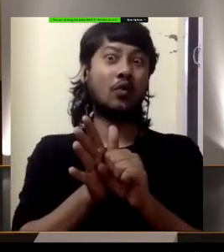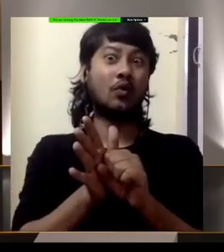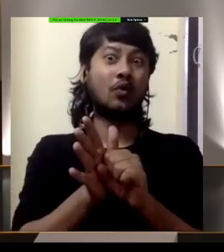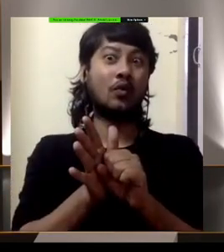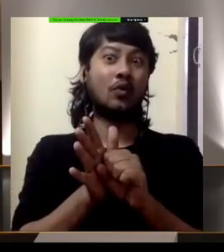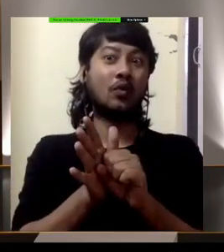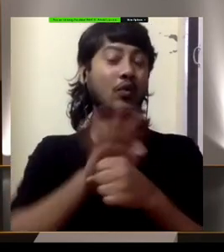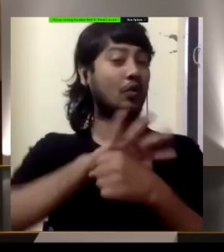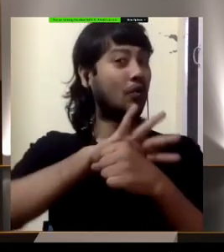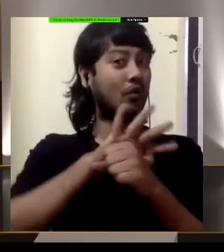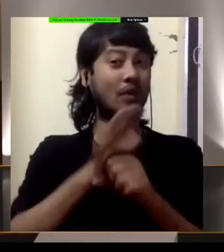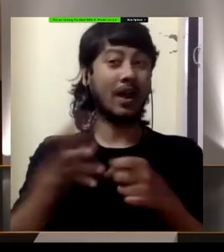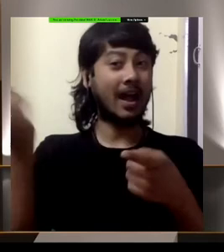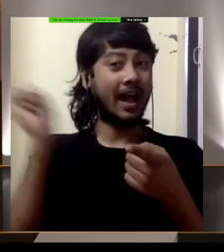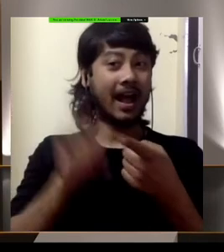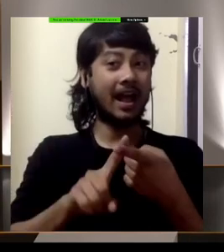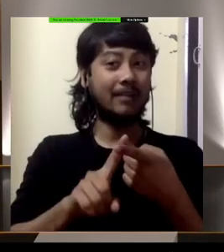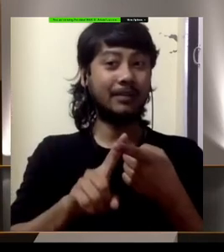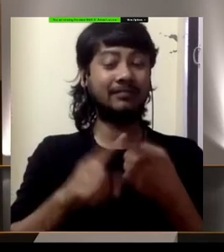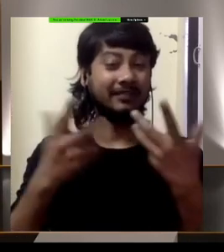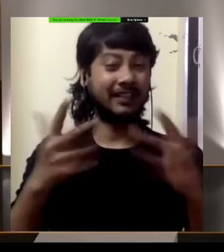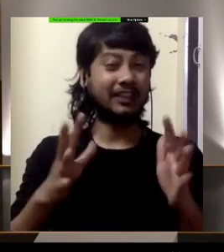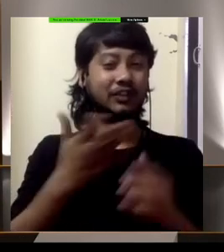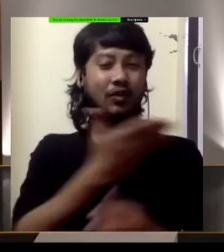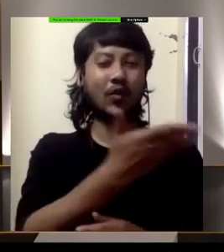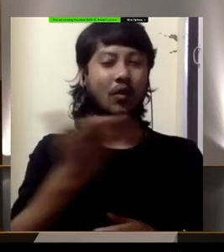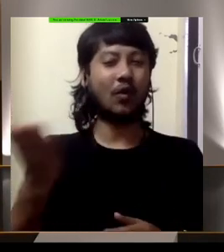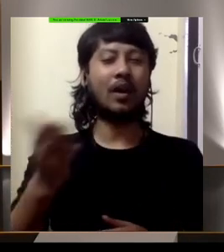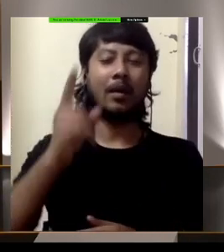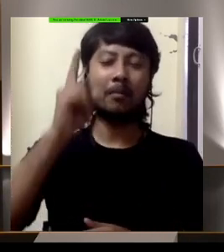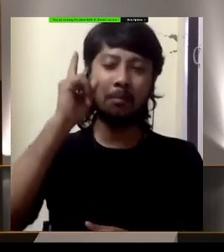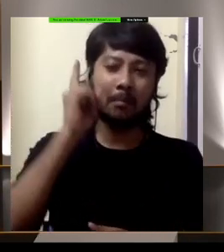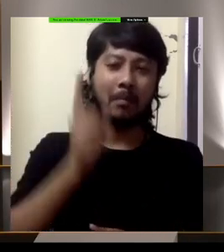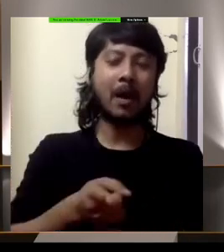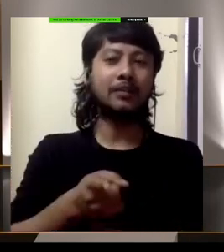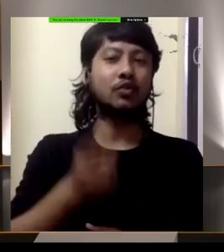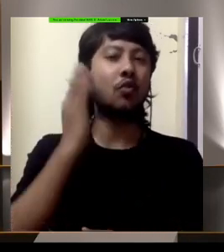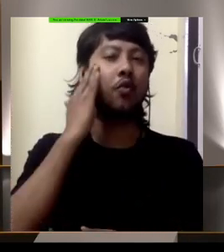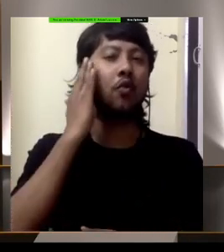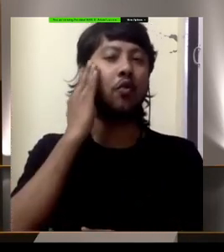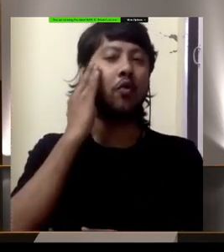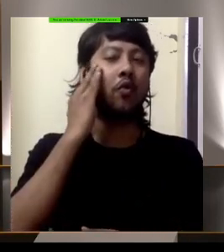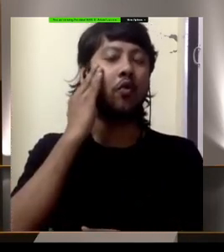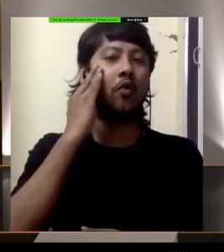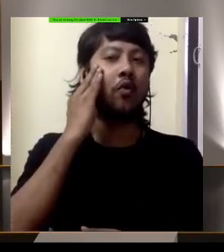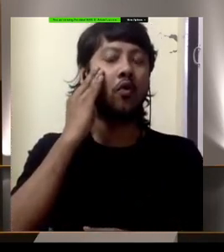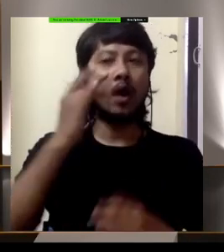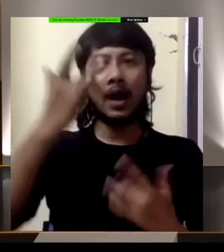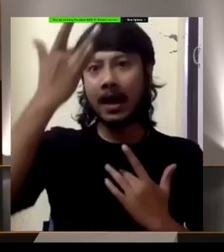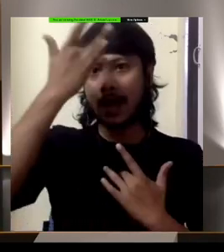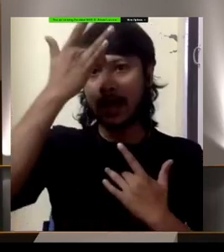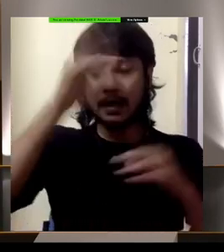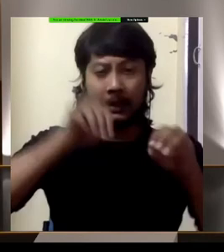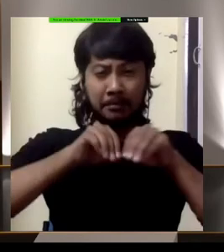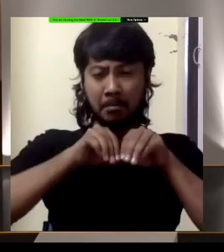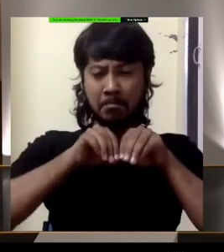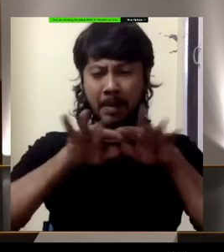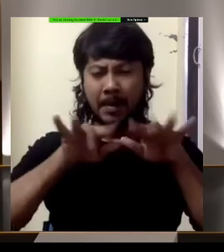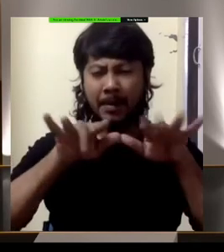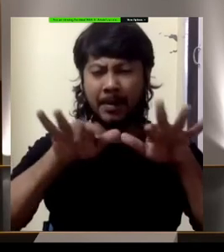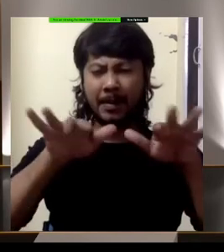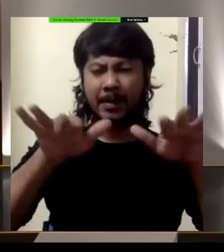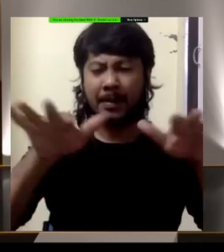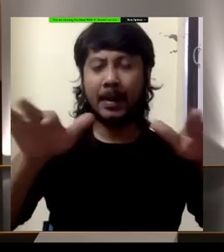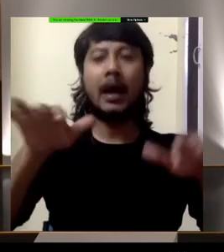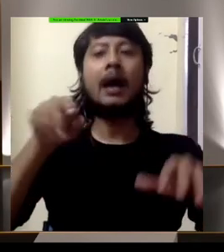must appreciate and understand, friends, that pandemics of the nature of COVID have a disproportionate impact